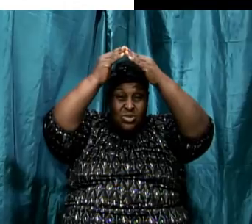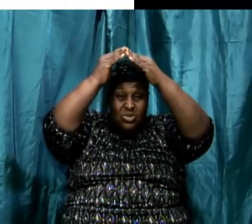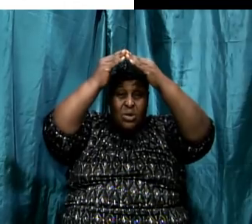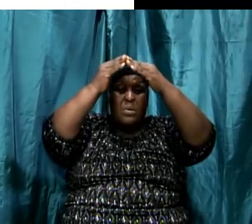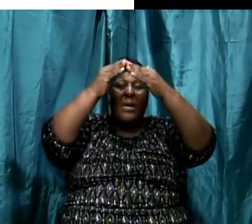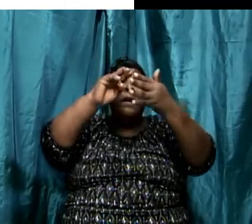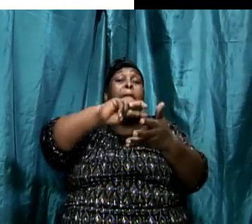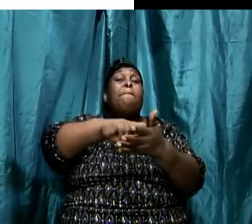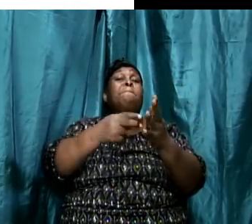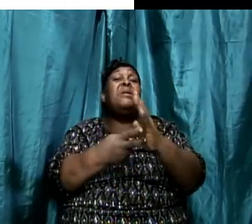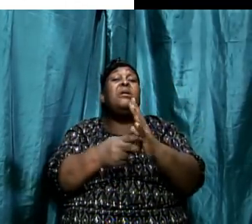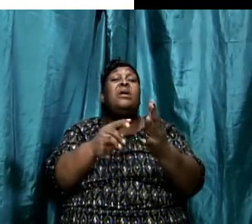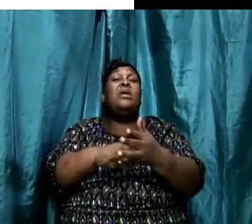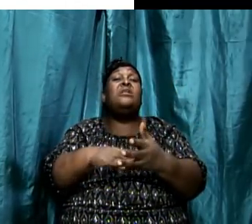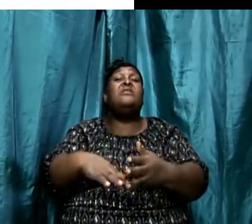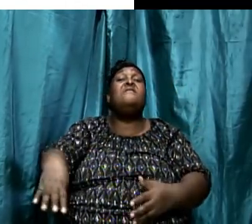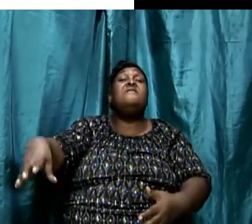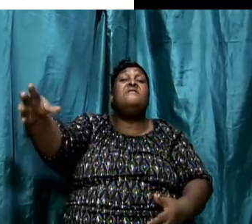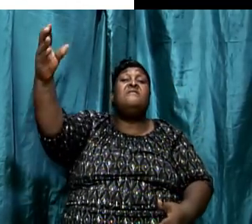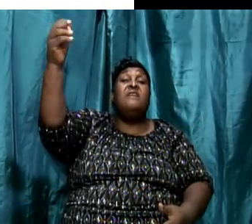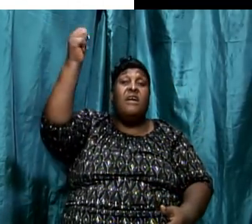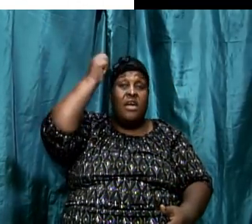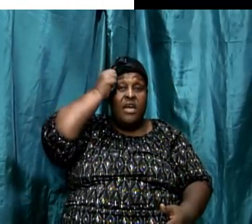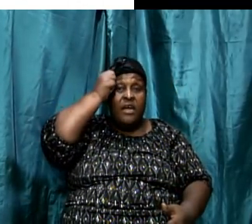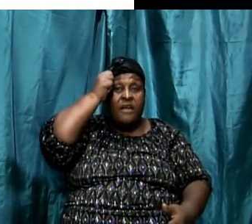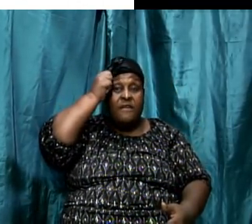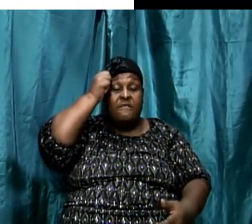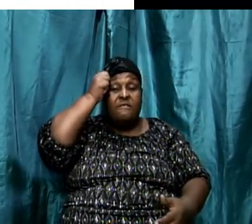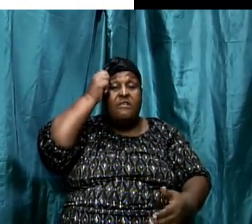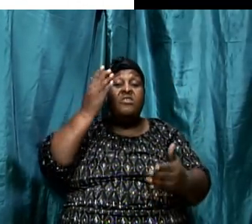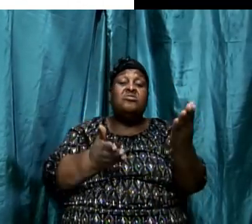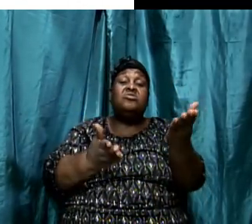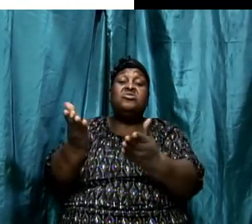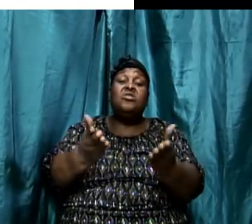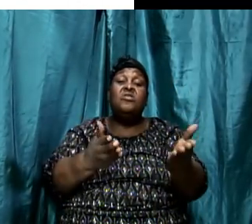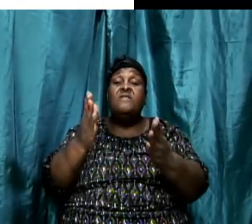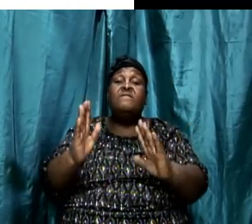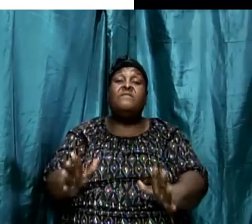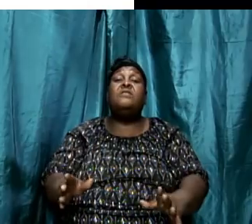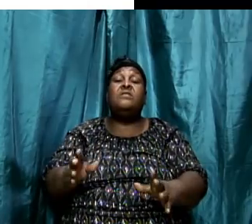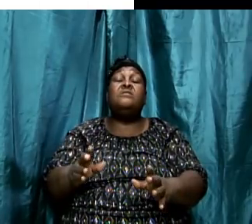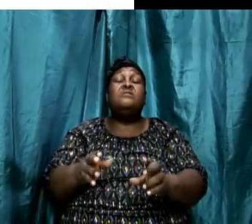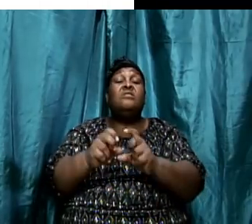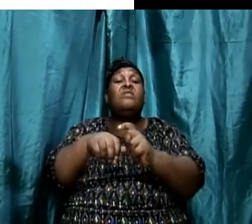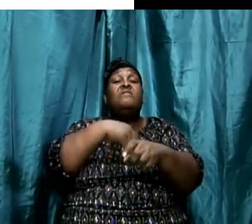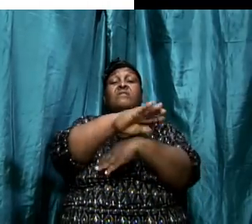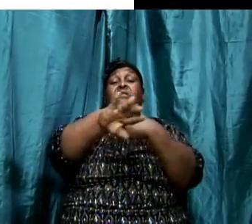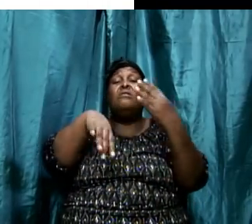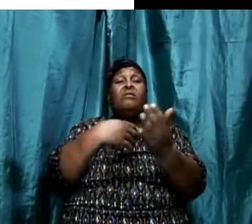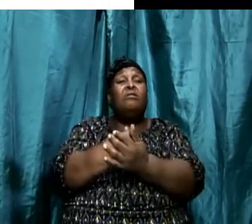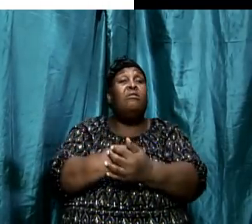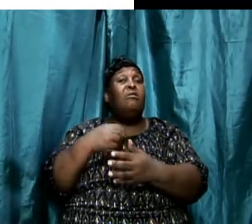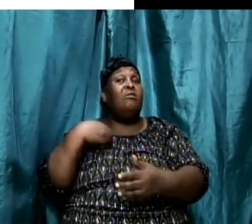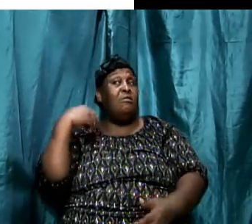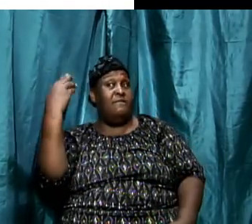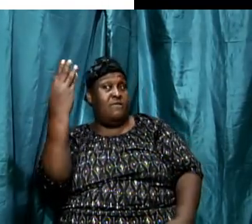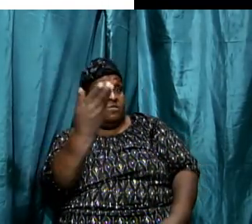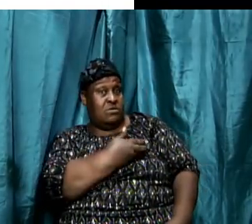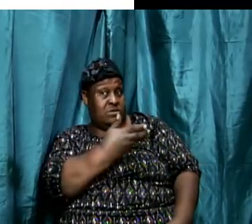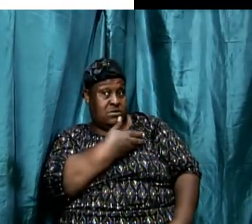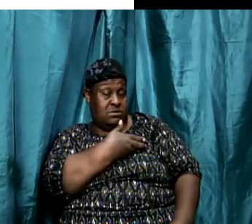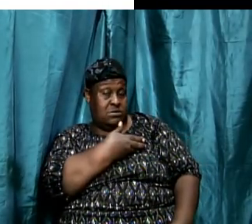there in his position, the truth is he's the chief servant of all of us because under God he's set there to serve us.